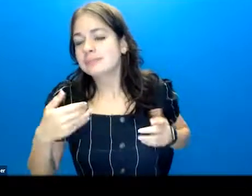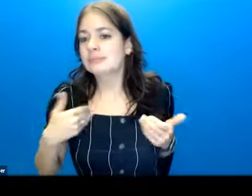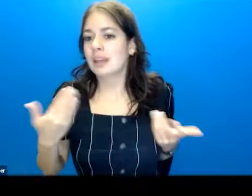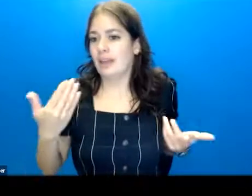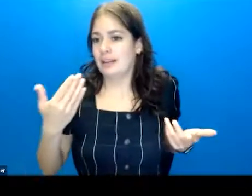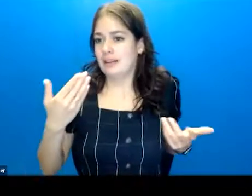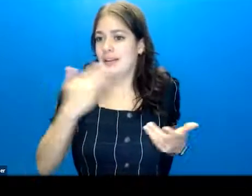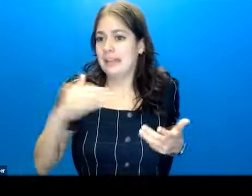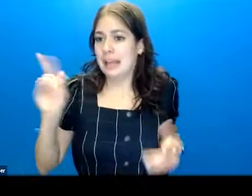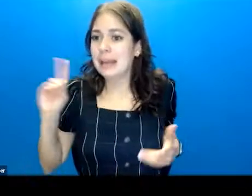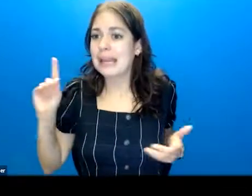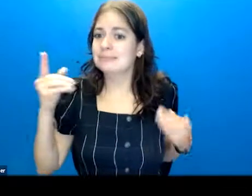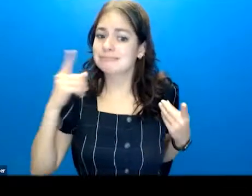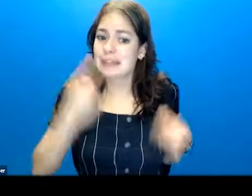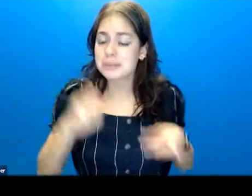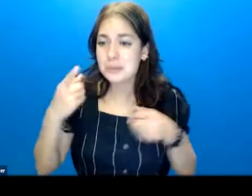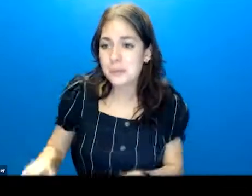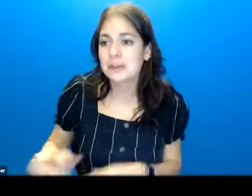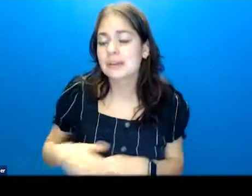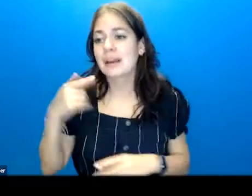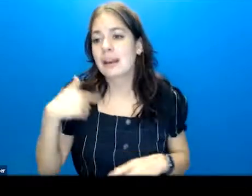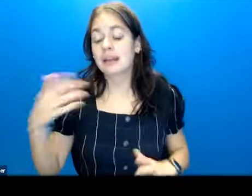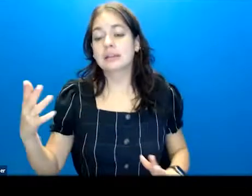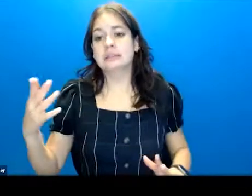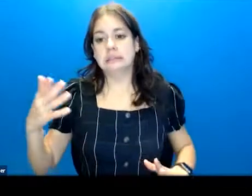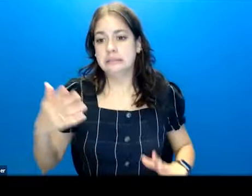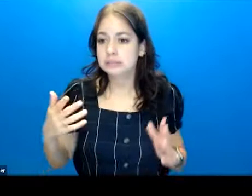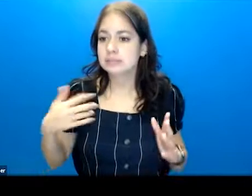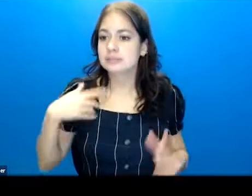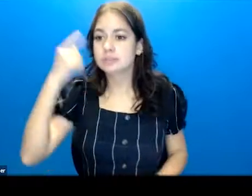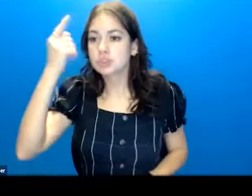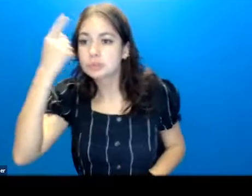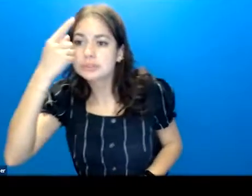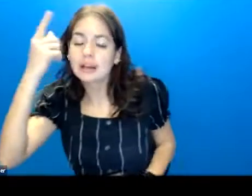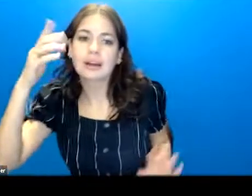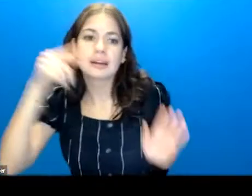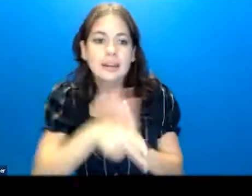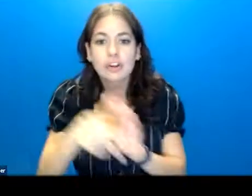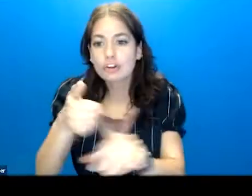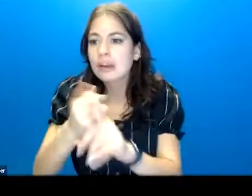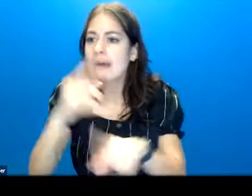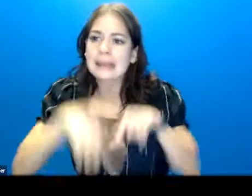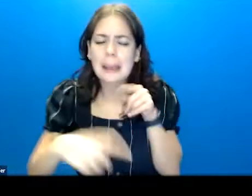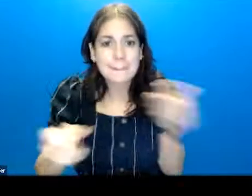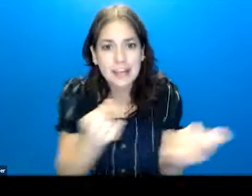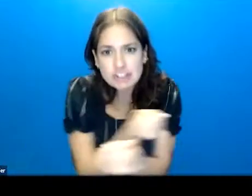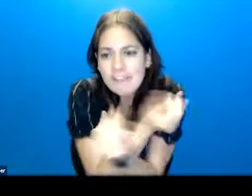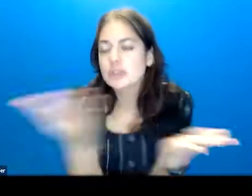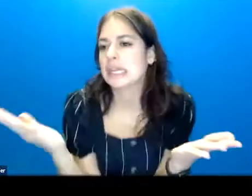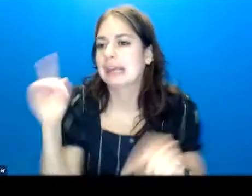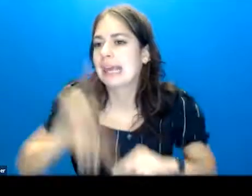diabetic episode. And it took her to having suicidal thoughts, because she was like, I can't manage all of this,